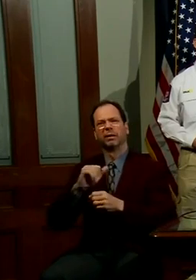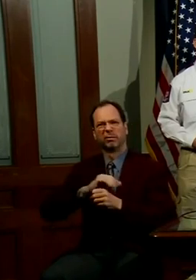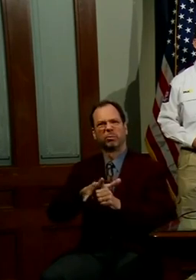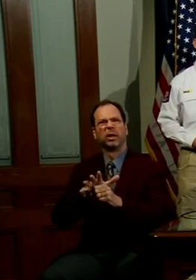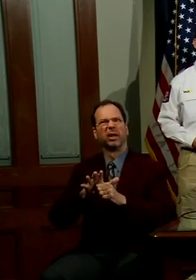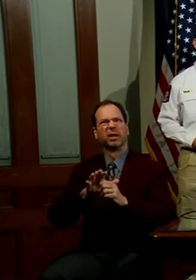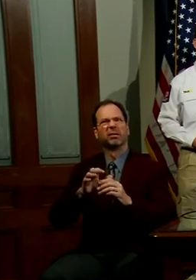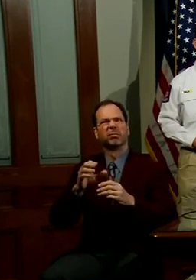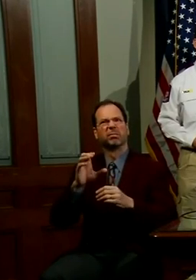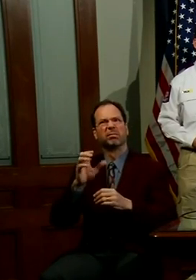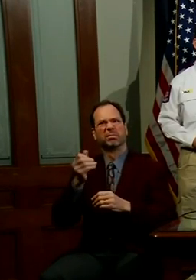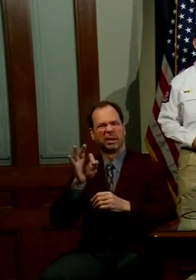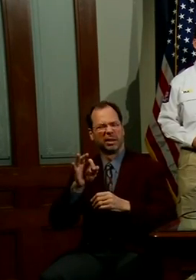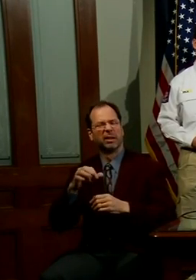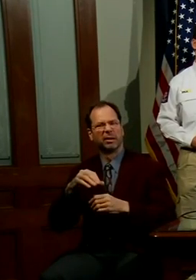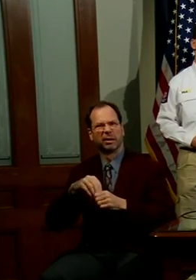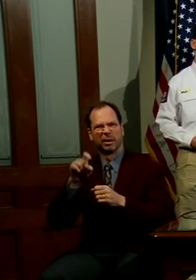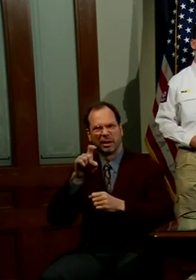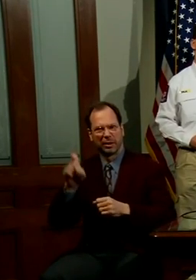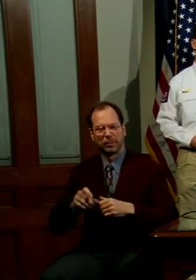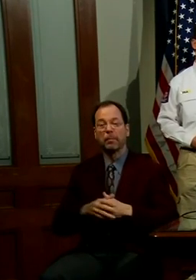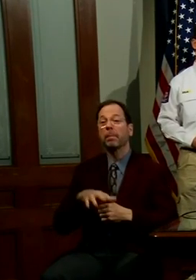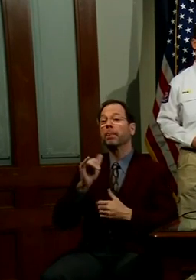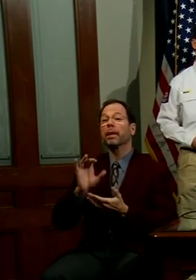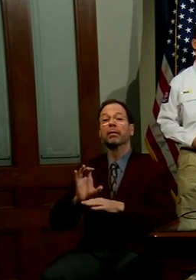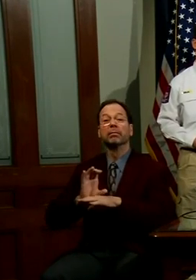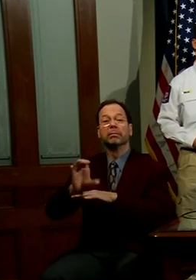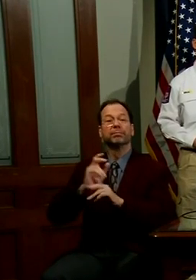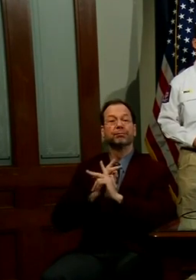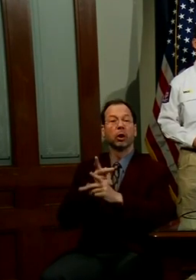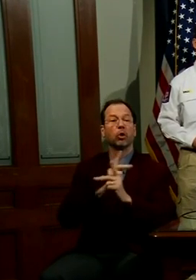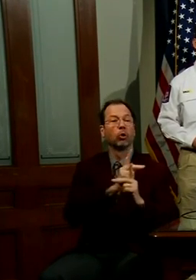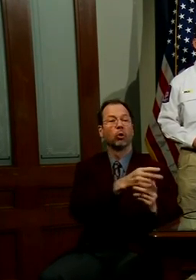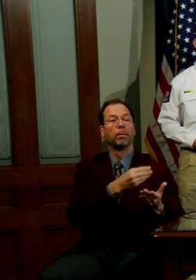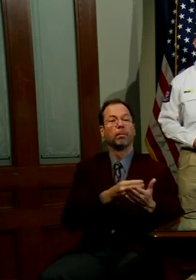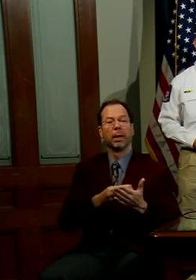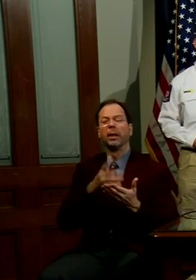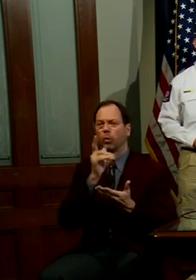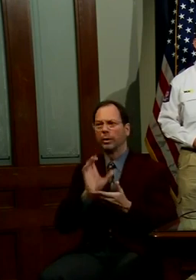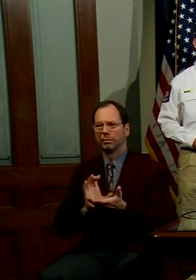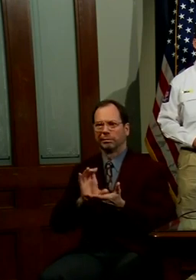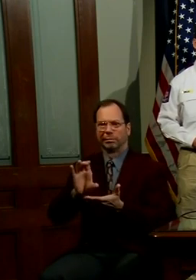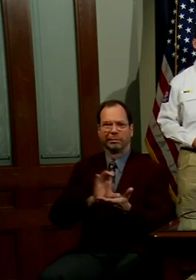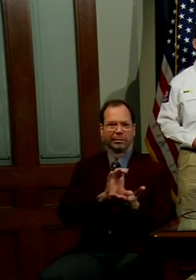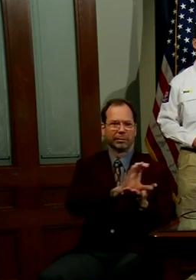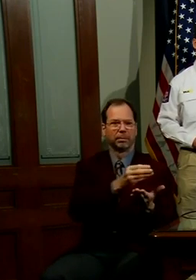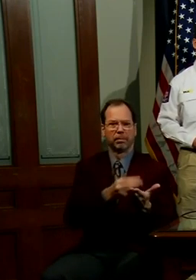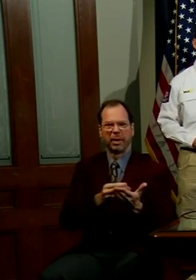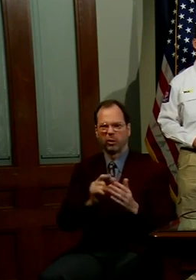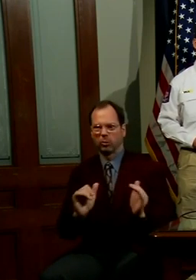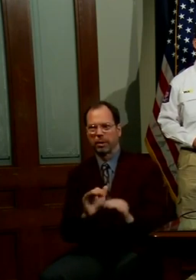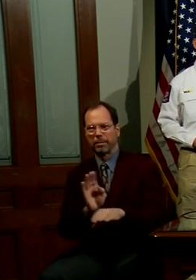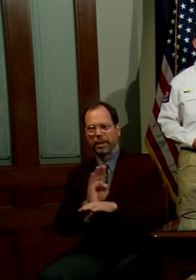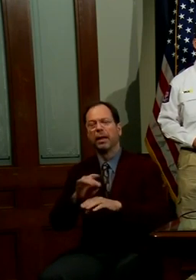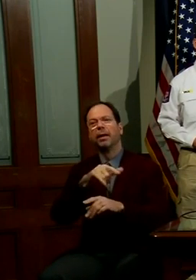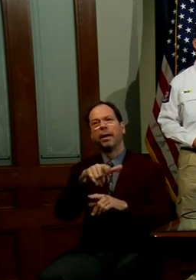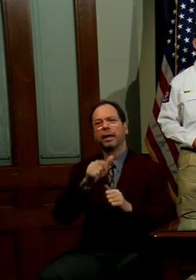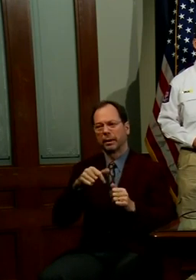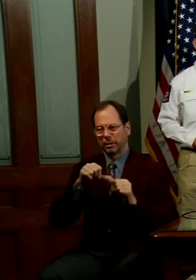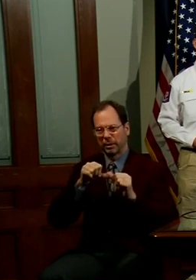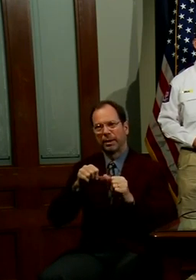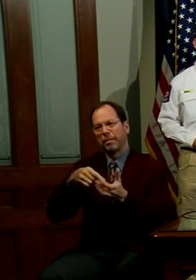What this capital will do will provide these companies the resources they need to keep employees on the payroll